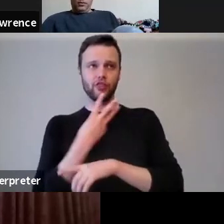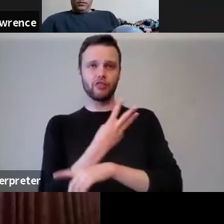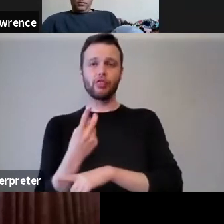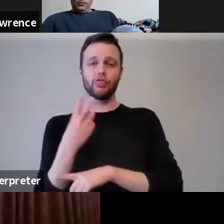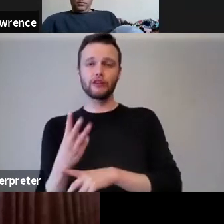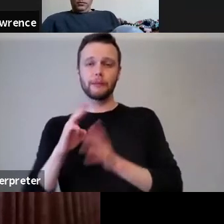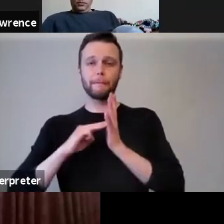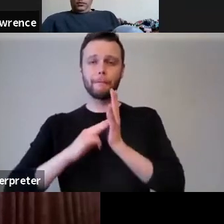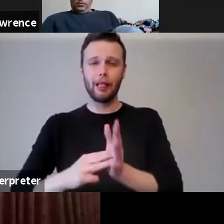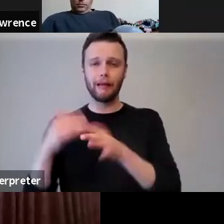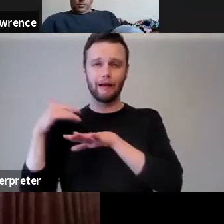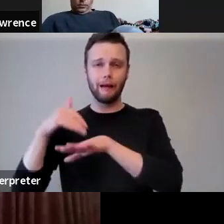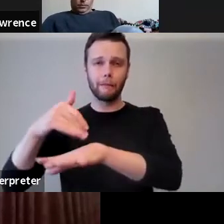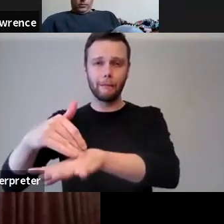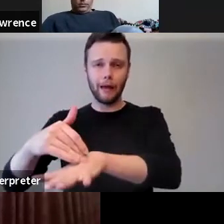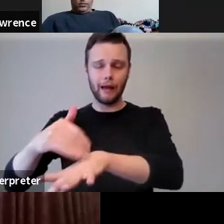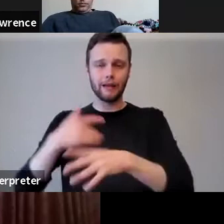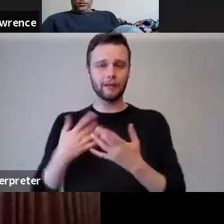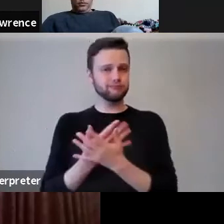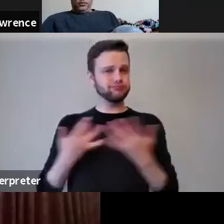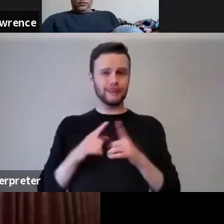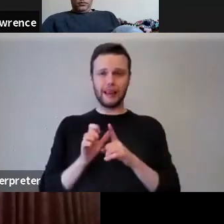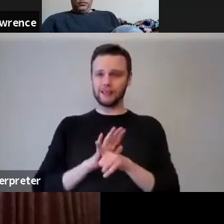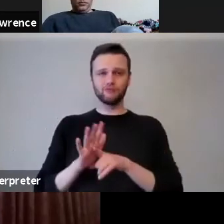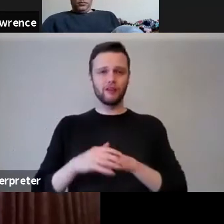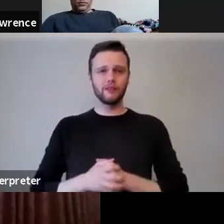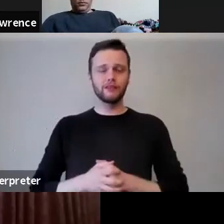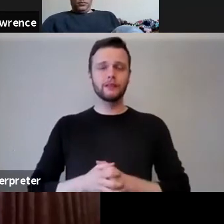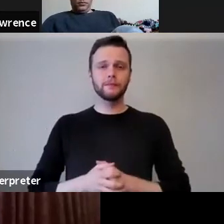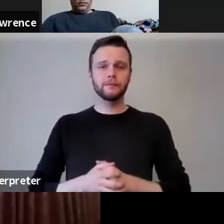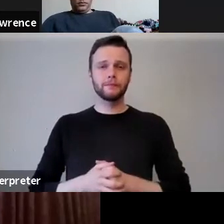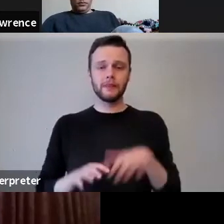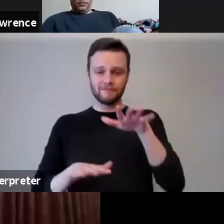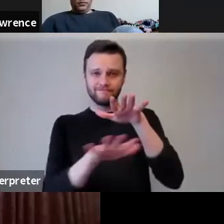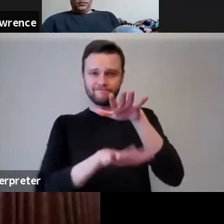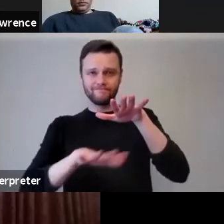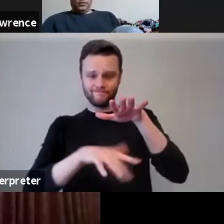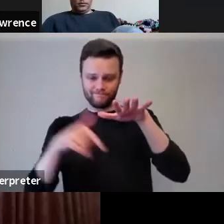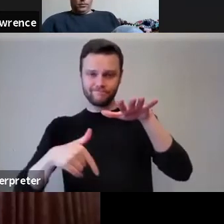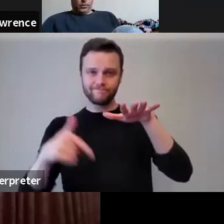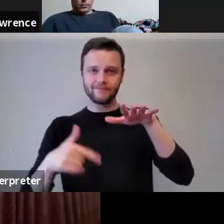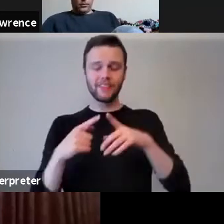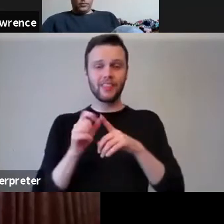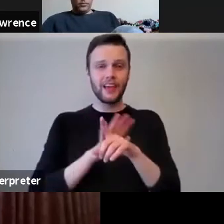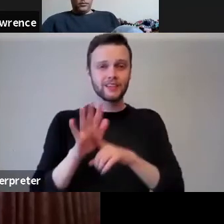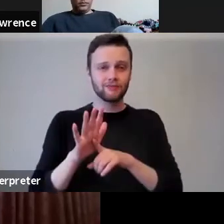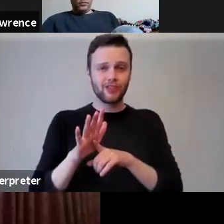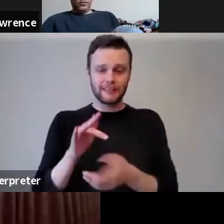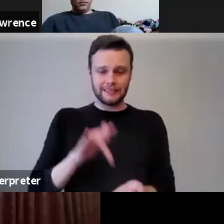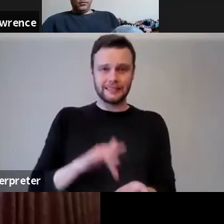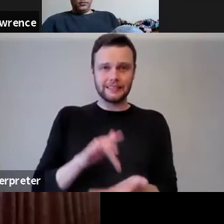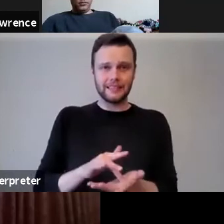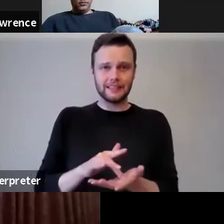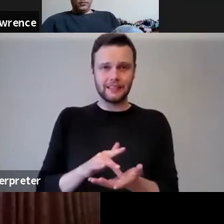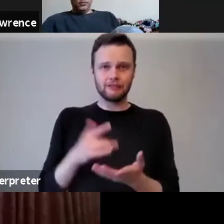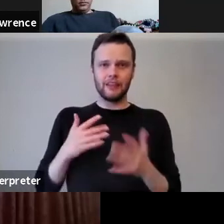280 million in Edinburgh. Underneath all of this is a reality that Edinburgh is a city of profound